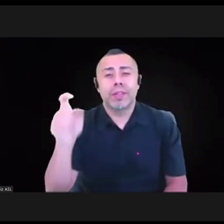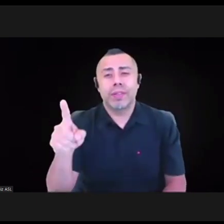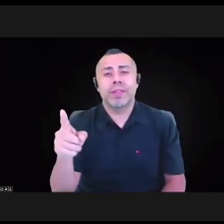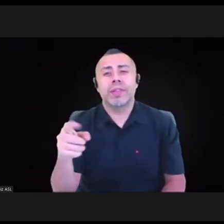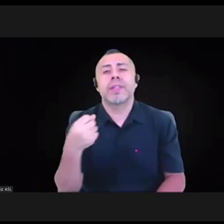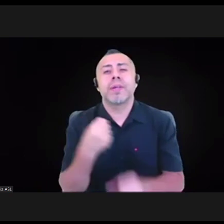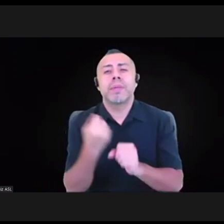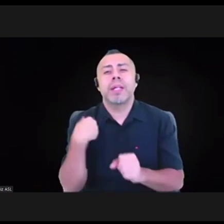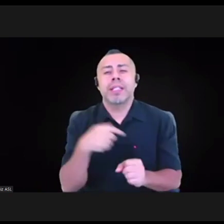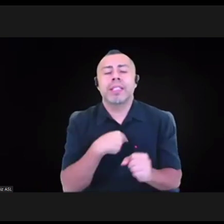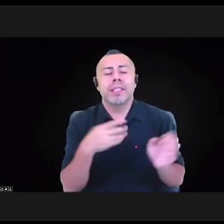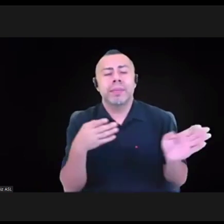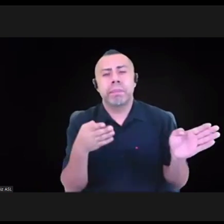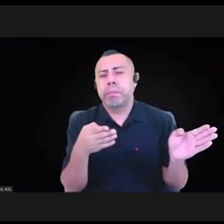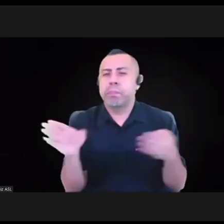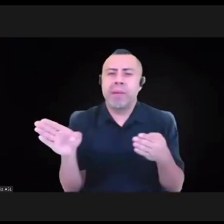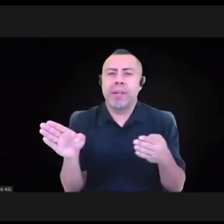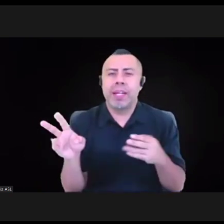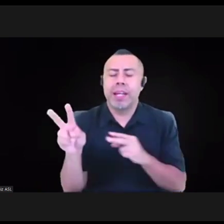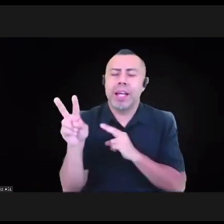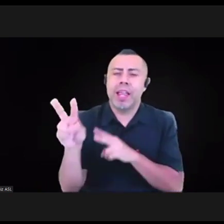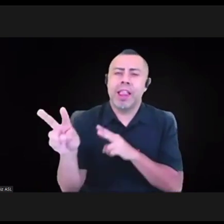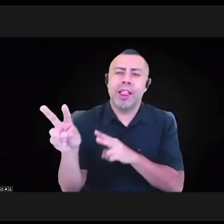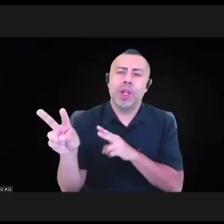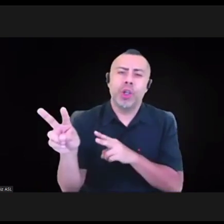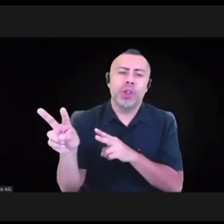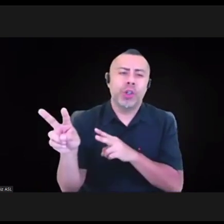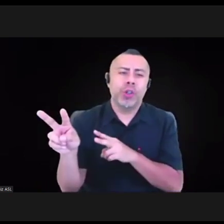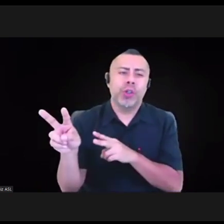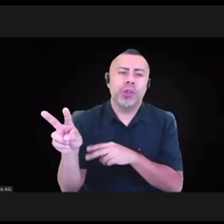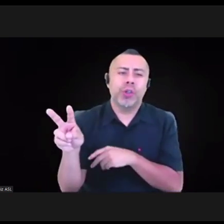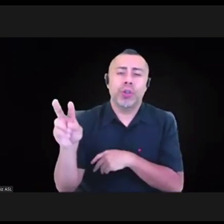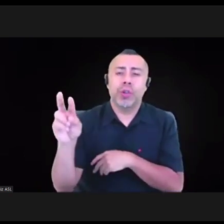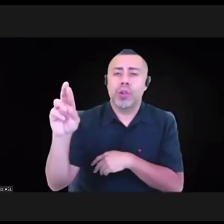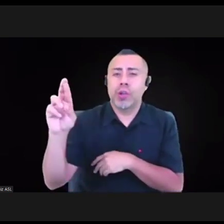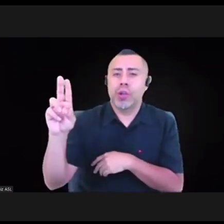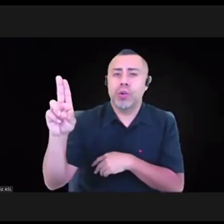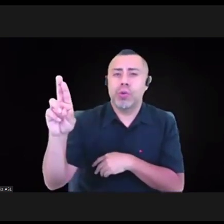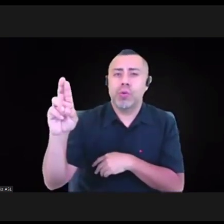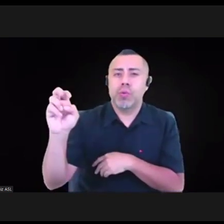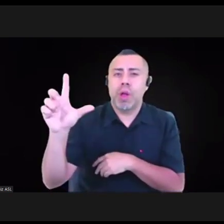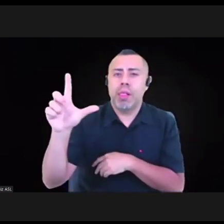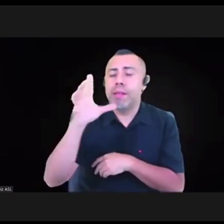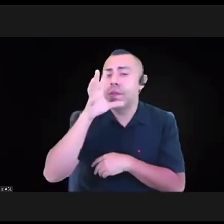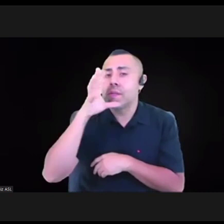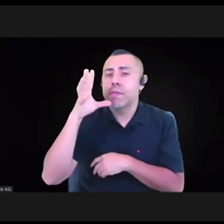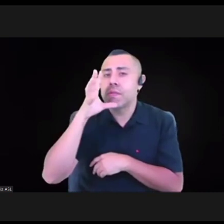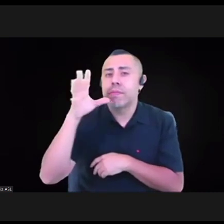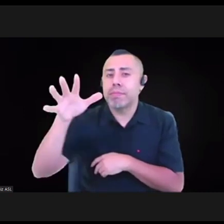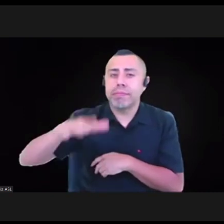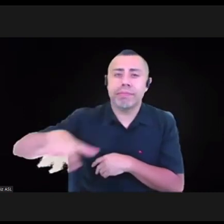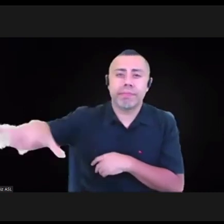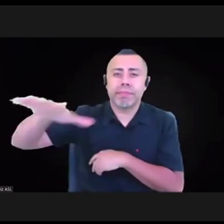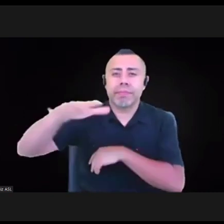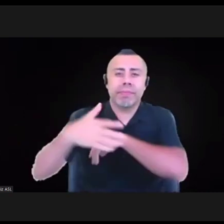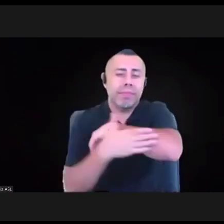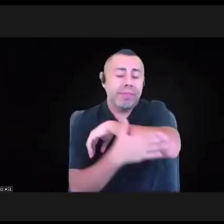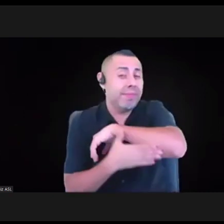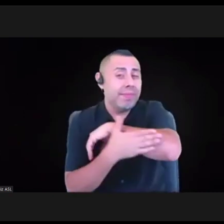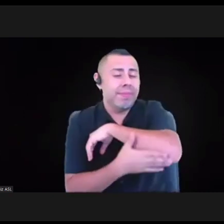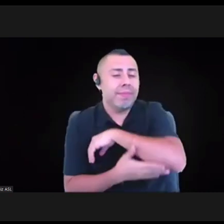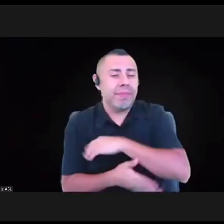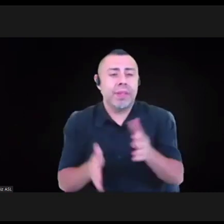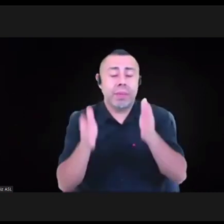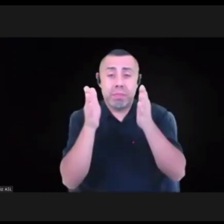uh, rural sort of parts of the country. And the person asks, does anyone have any